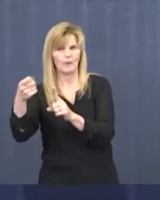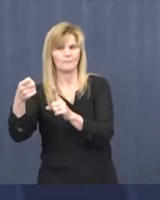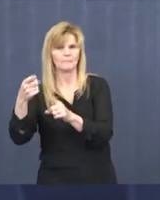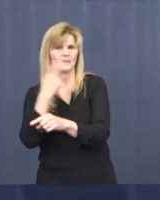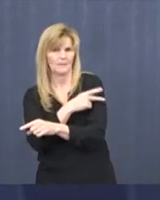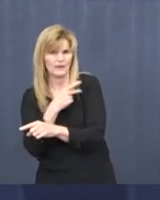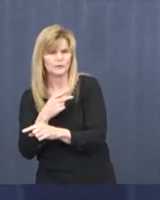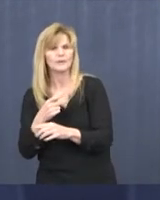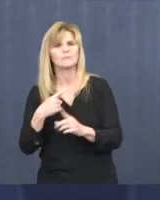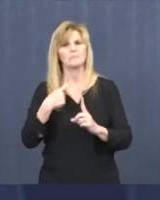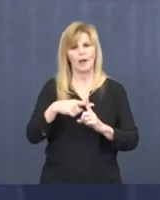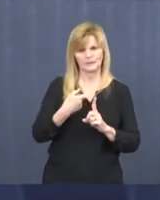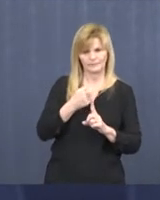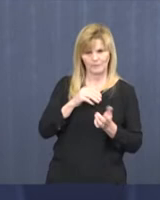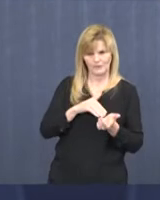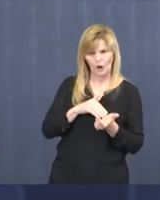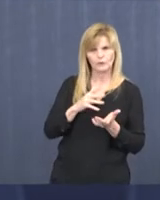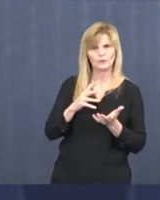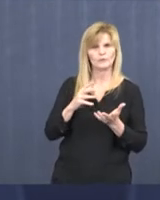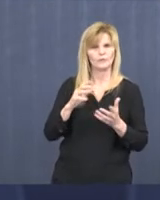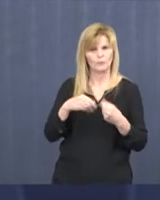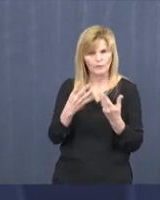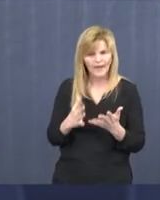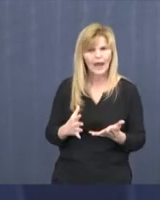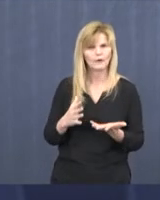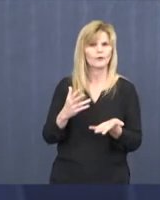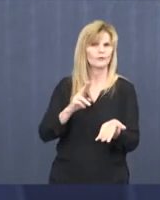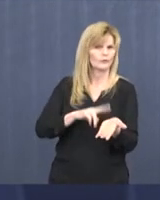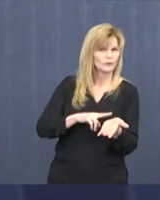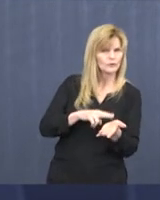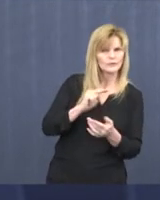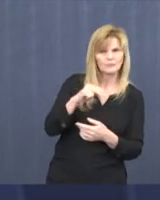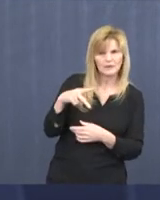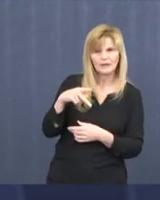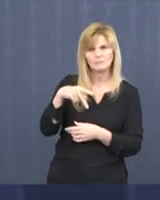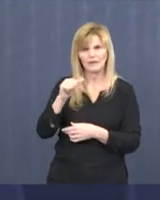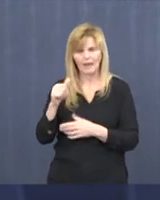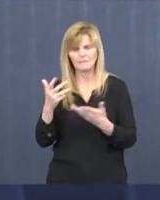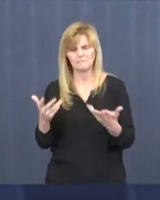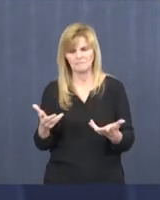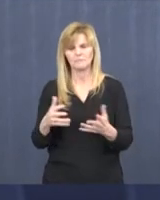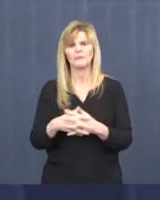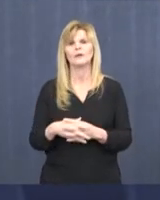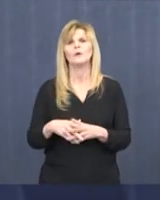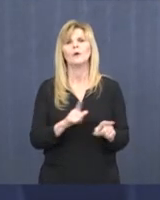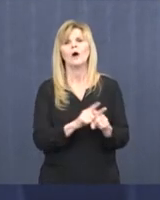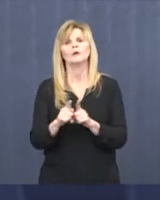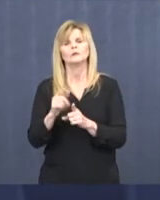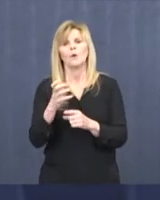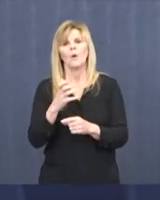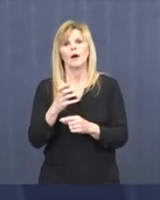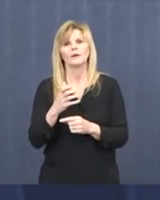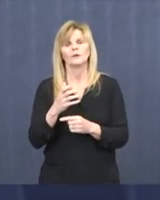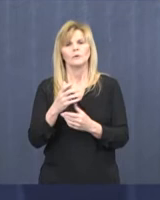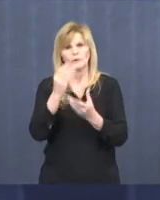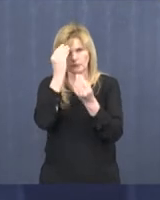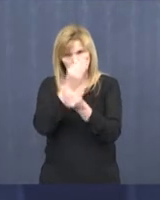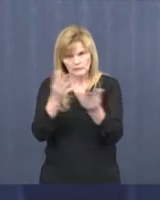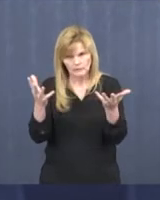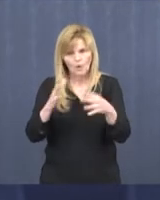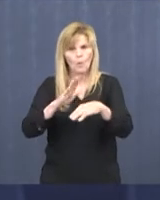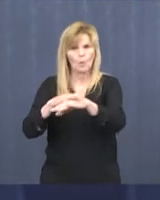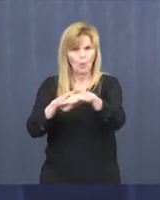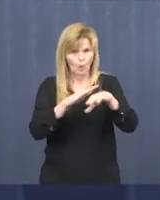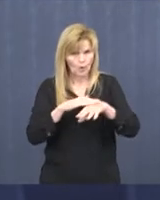with their patient and more time with their provider. We also want to make sure that we raise the warning around making